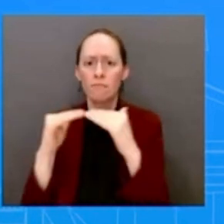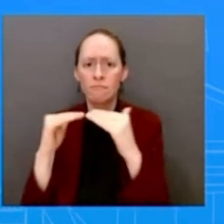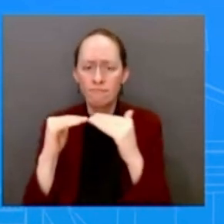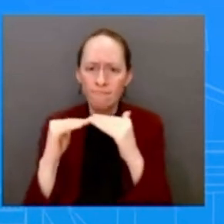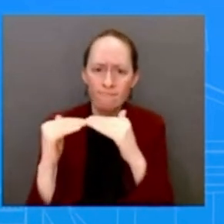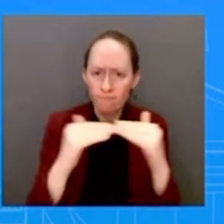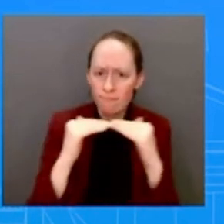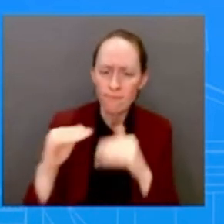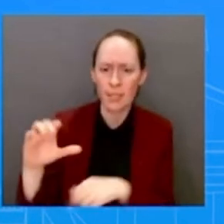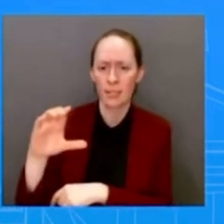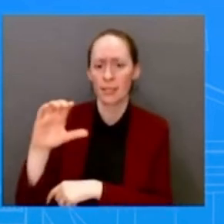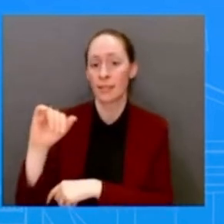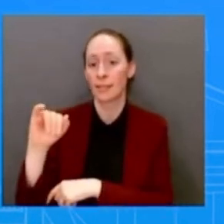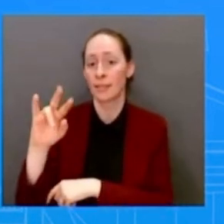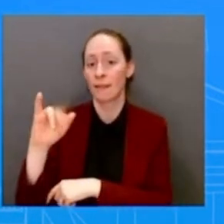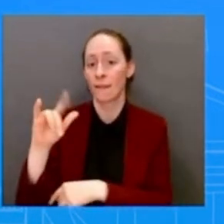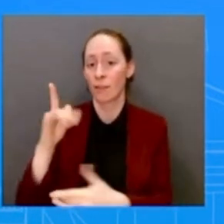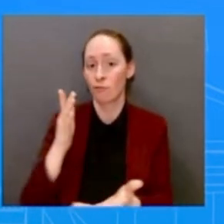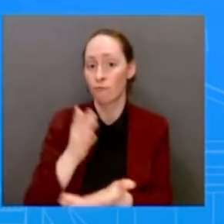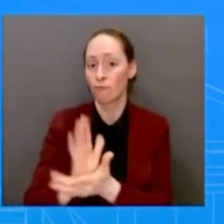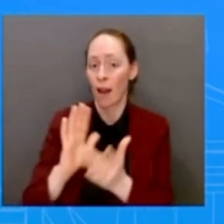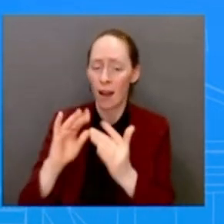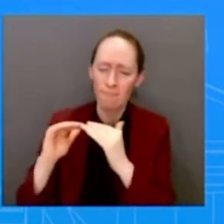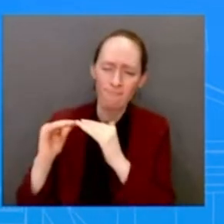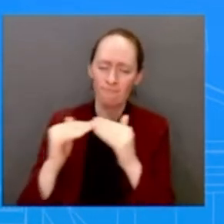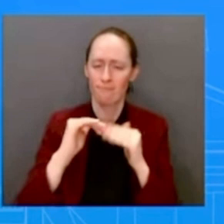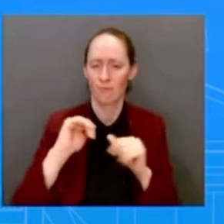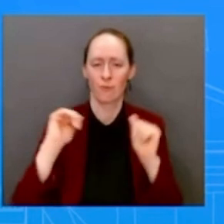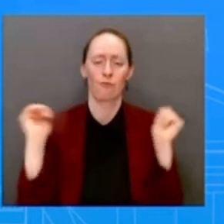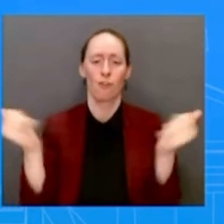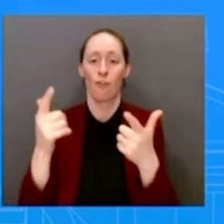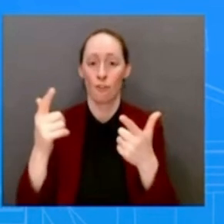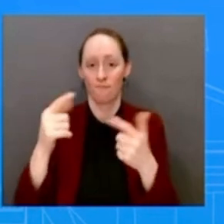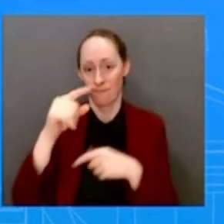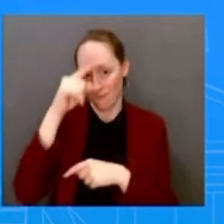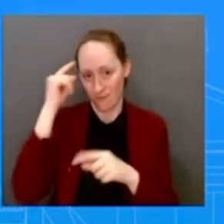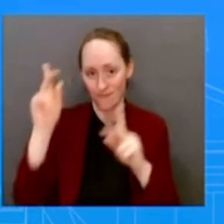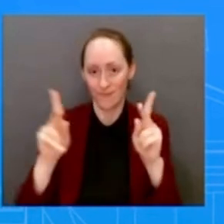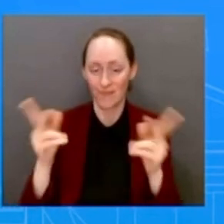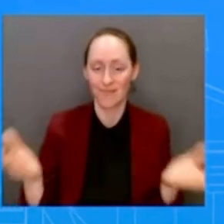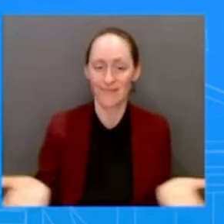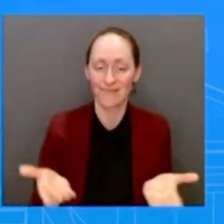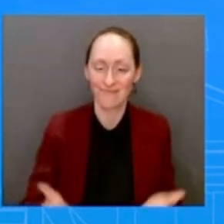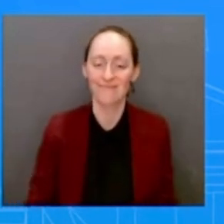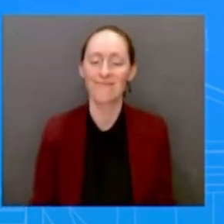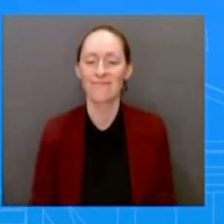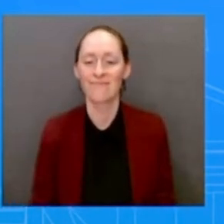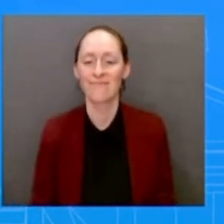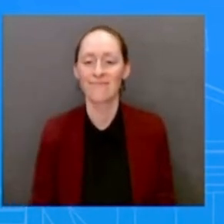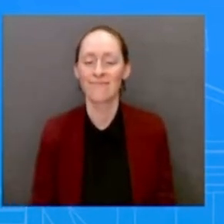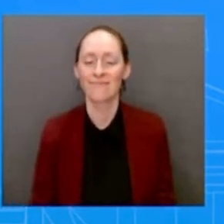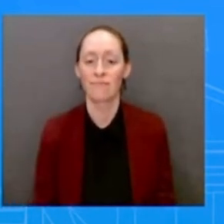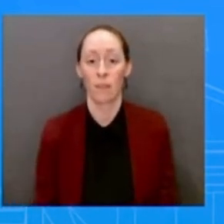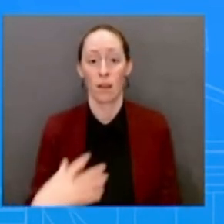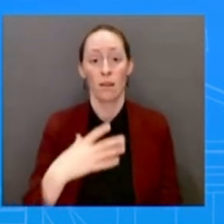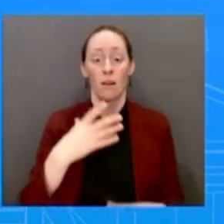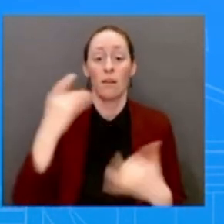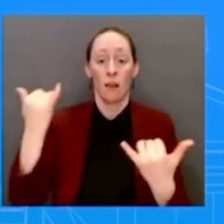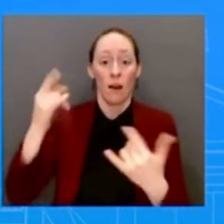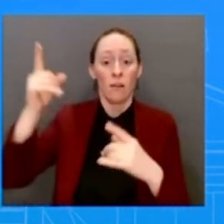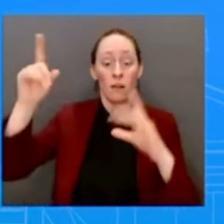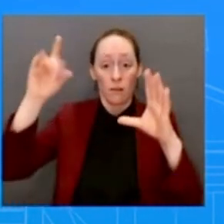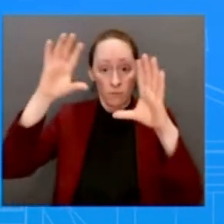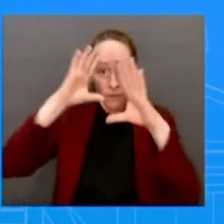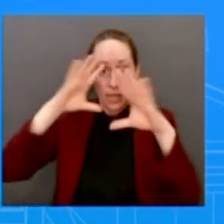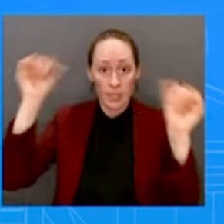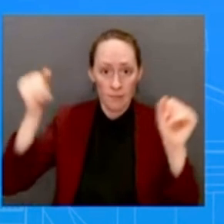On Monday, the president will headline the 2023 International Association of Firefighters Legislative Conference. On Thursday, the